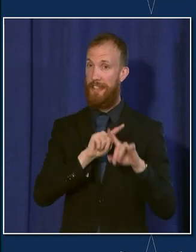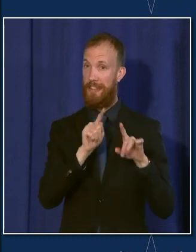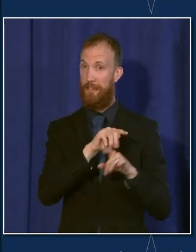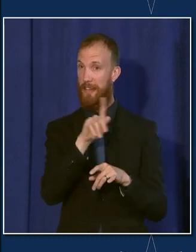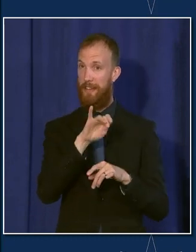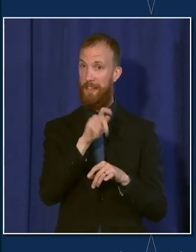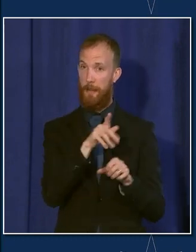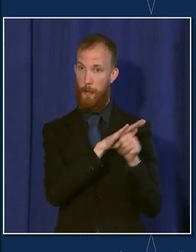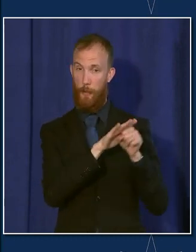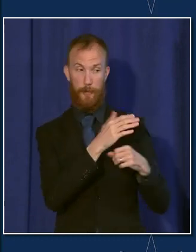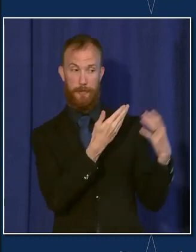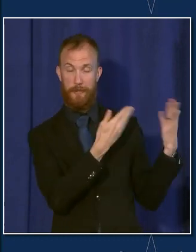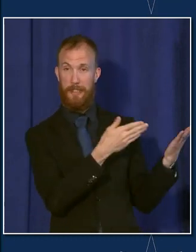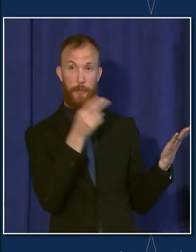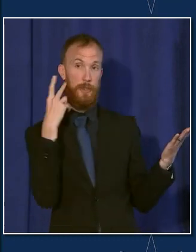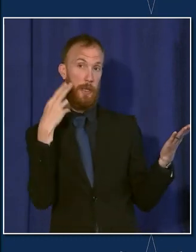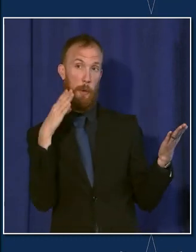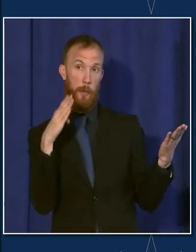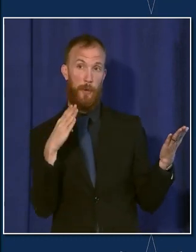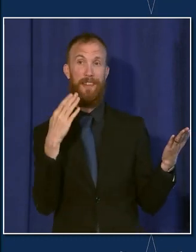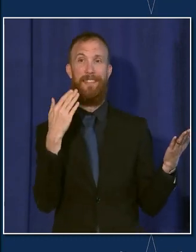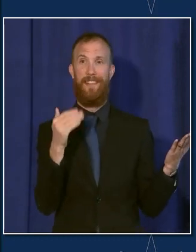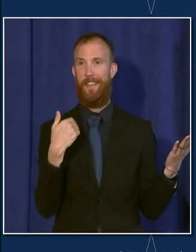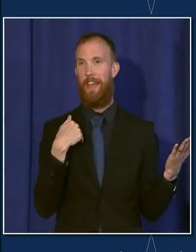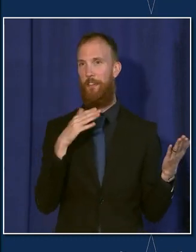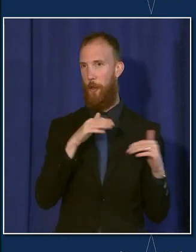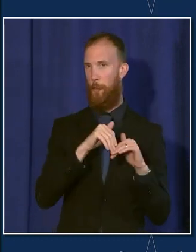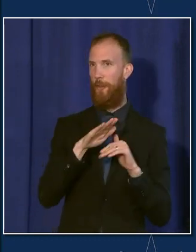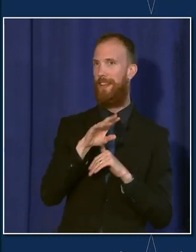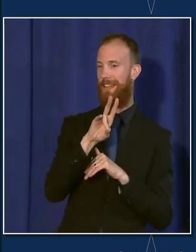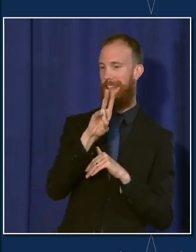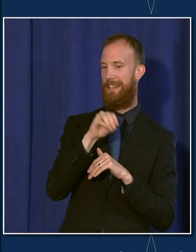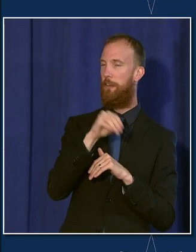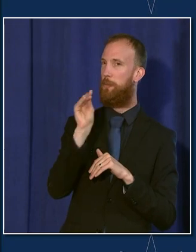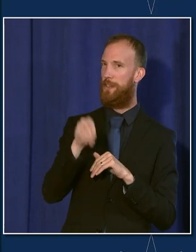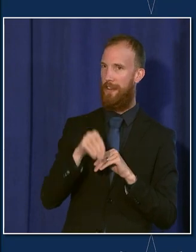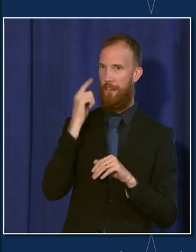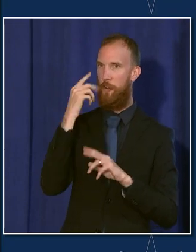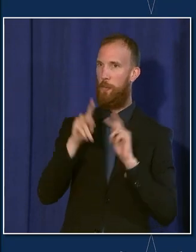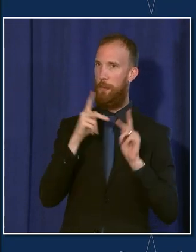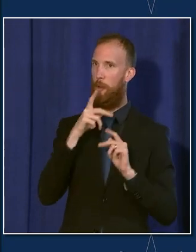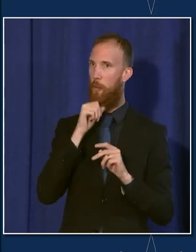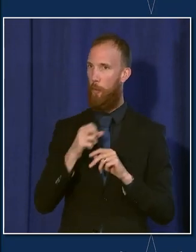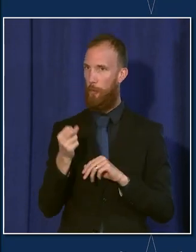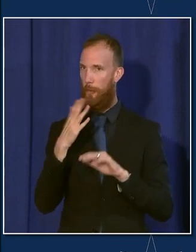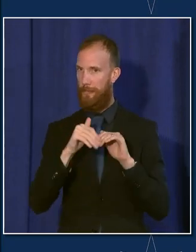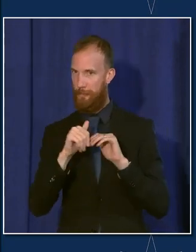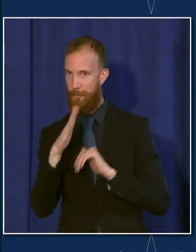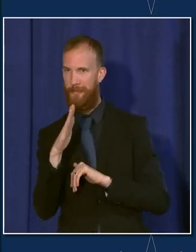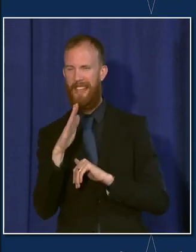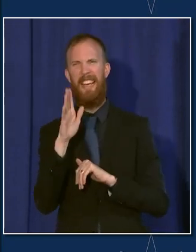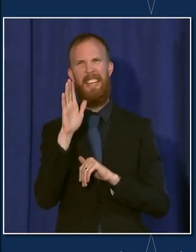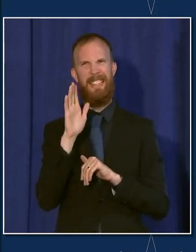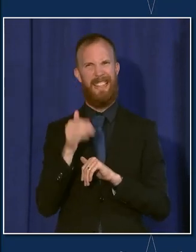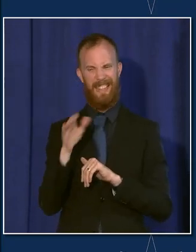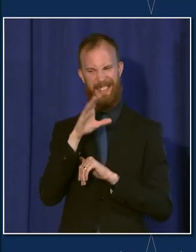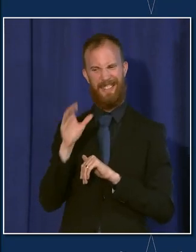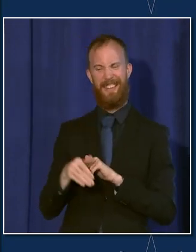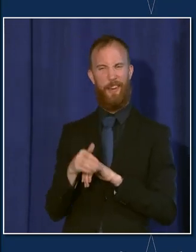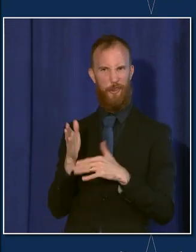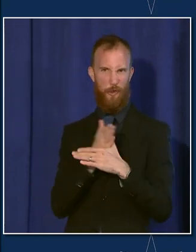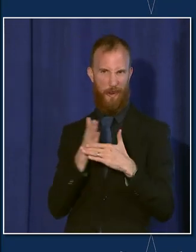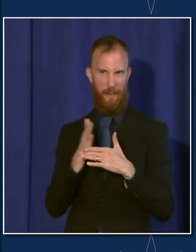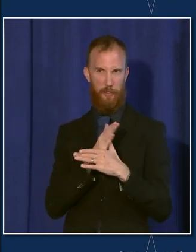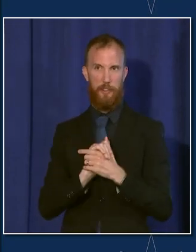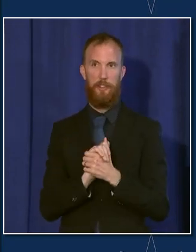here that now have at least 70% first dose vaccine coverage for age 12 plus. That is our city average approximately and new